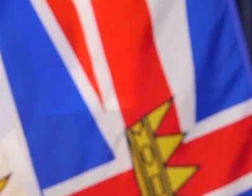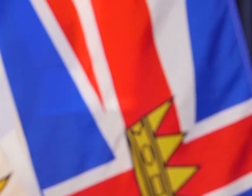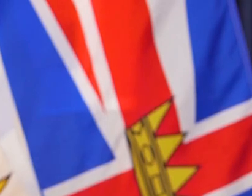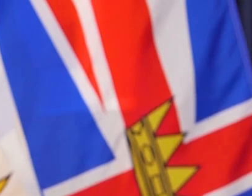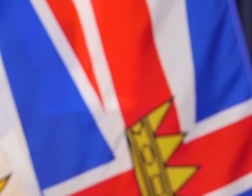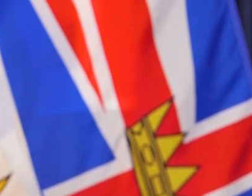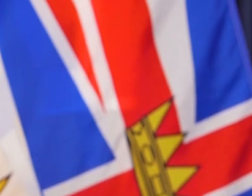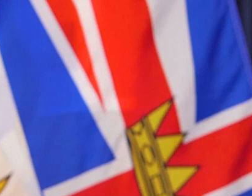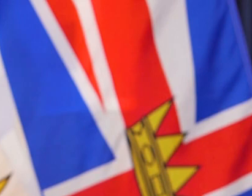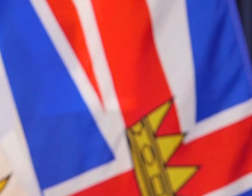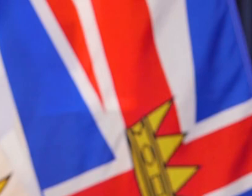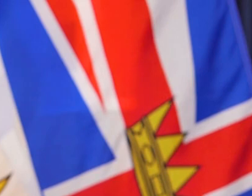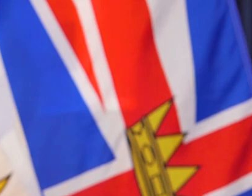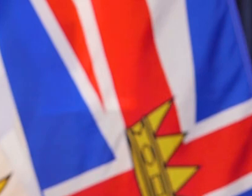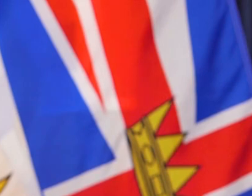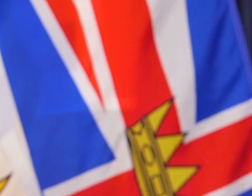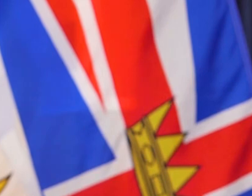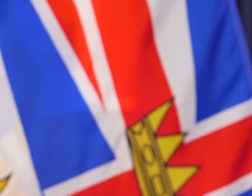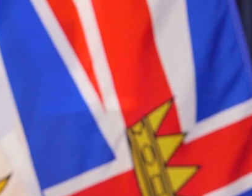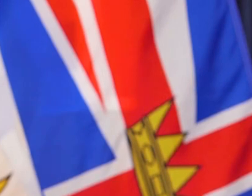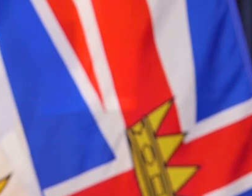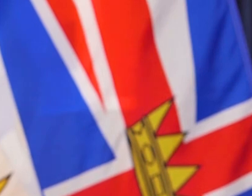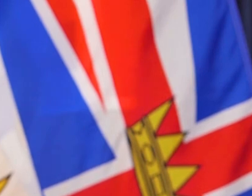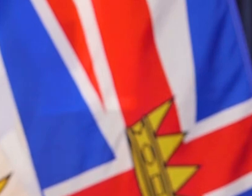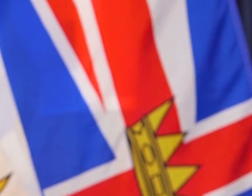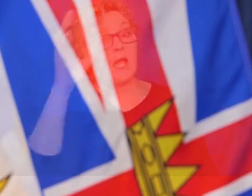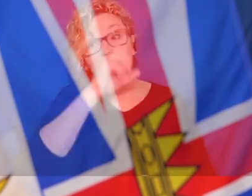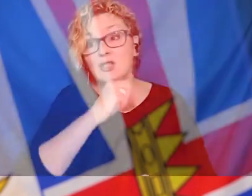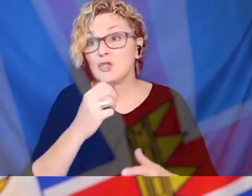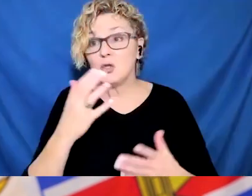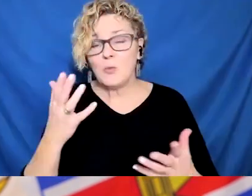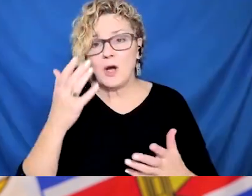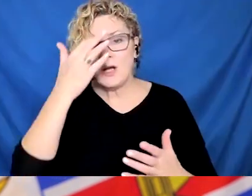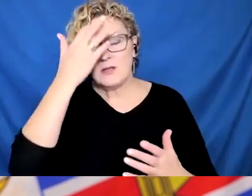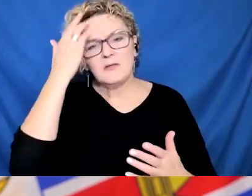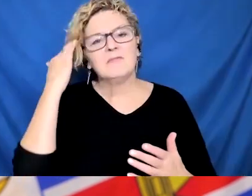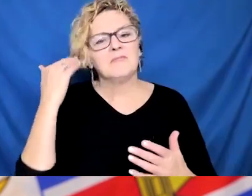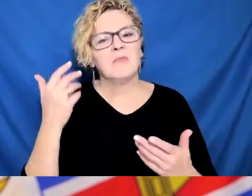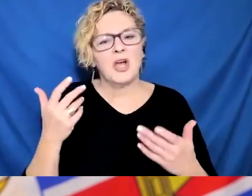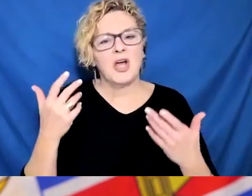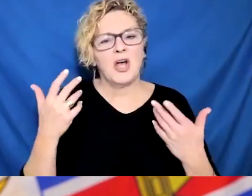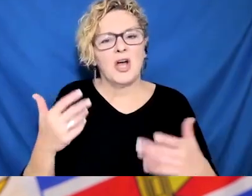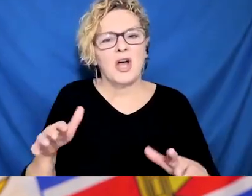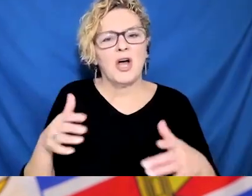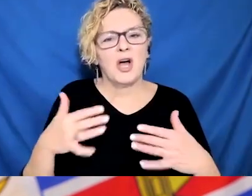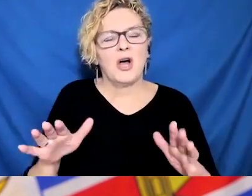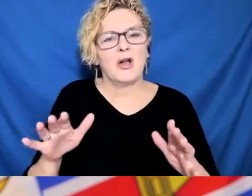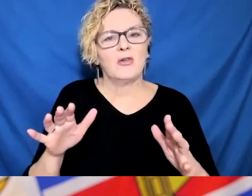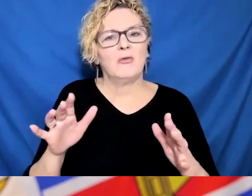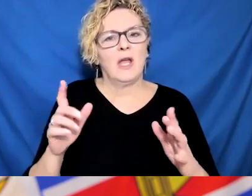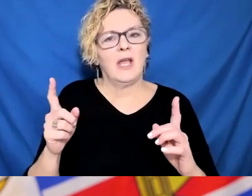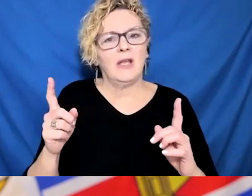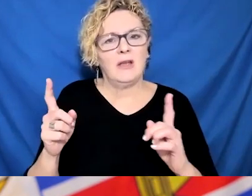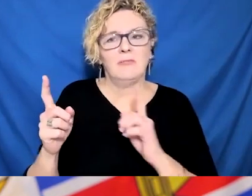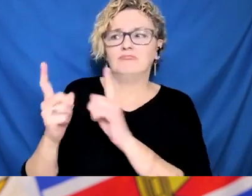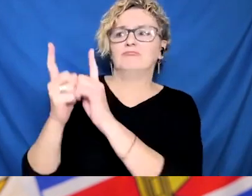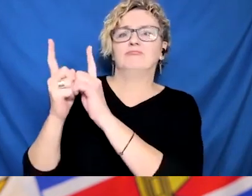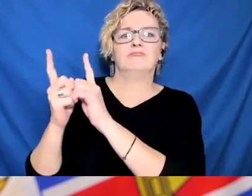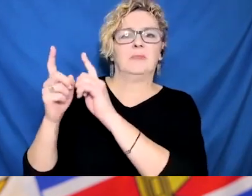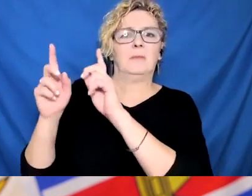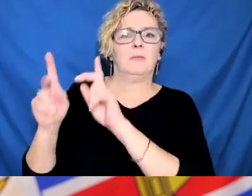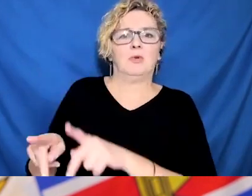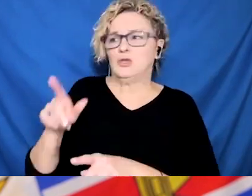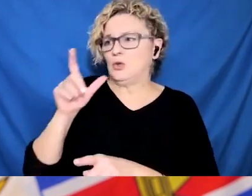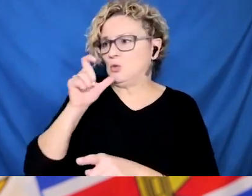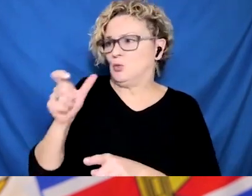and socializing safely in our small groups. We are all close contacts of somebody with the virus, so we absolutely